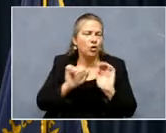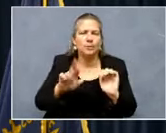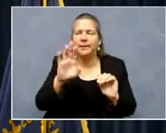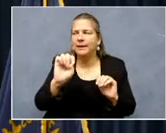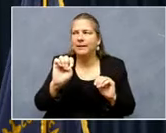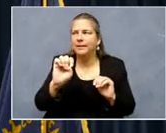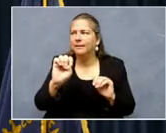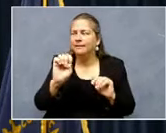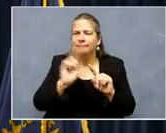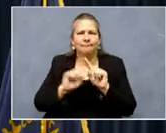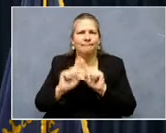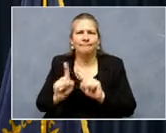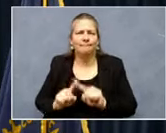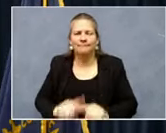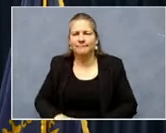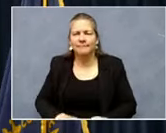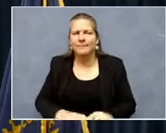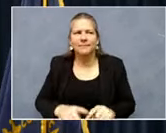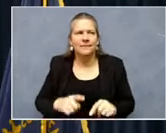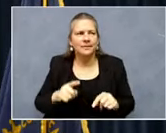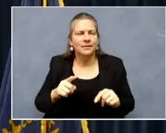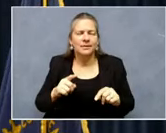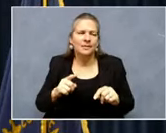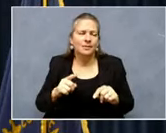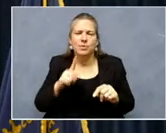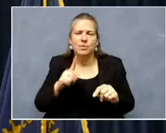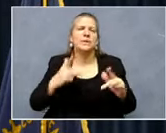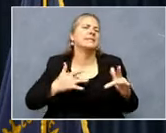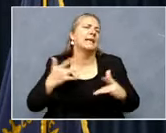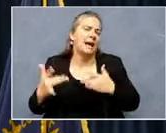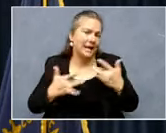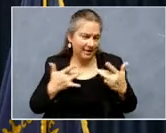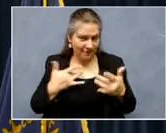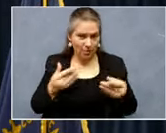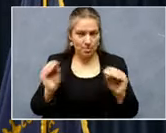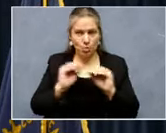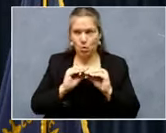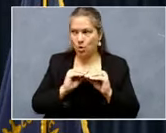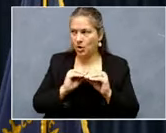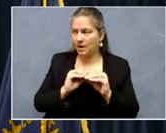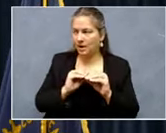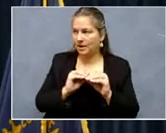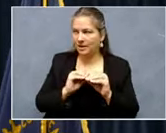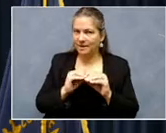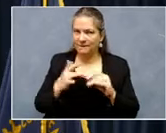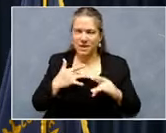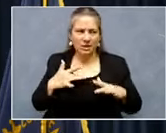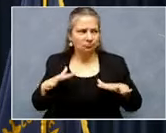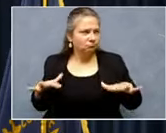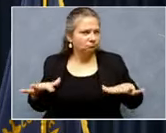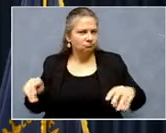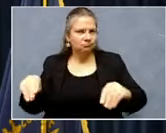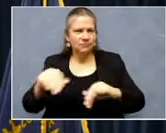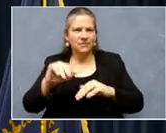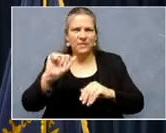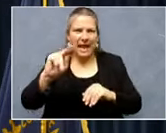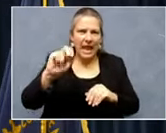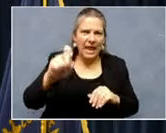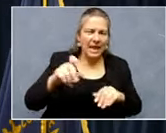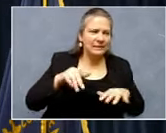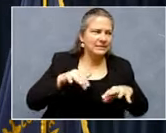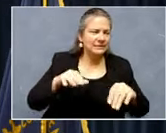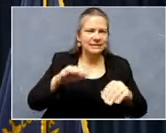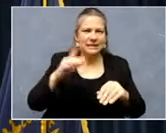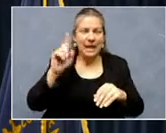different things. It's going to be, uh, really exciting. It's going to give them more campus feel, I think, between, uh, the annex and the Capitol. And who